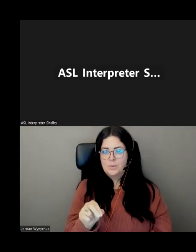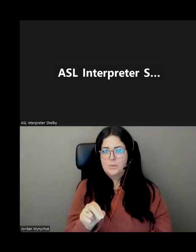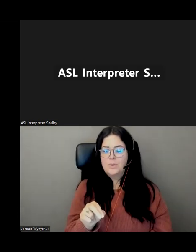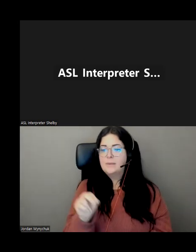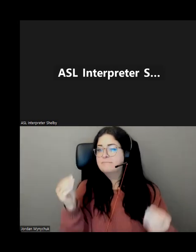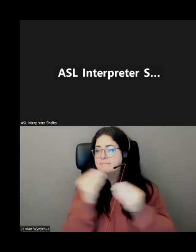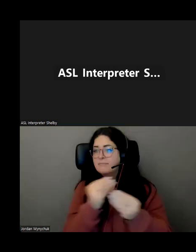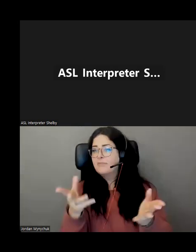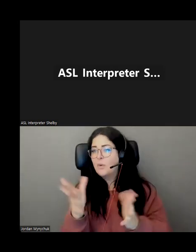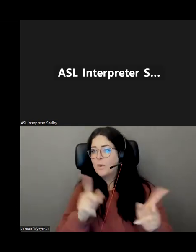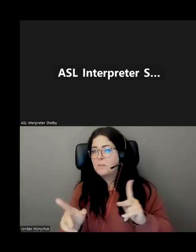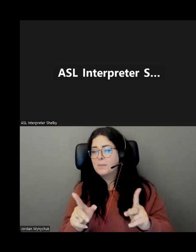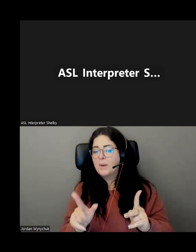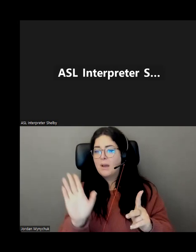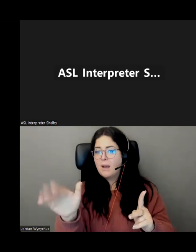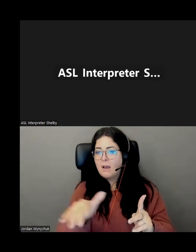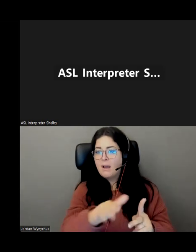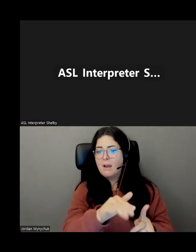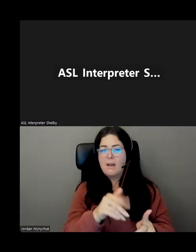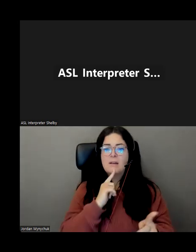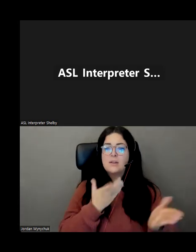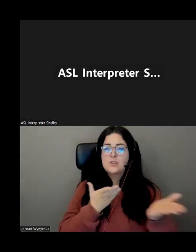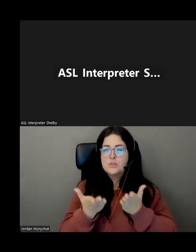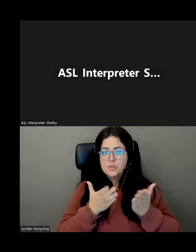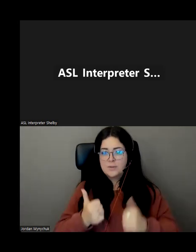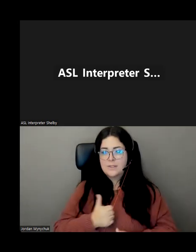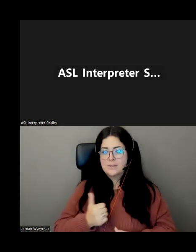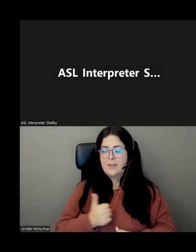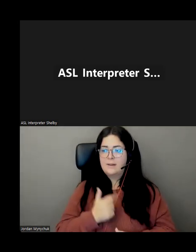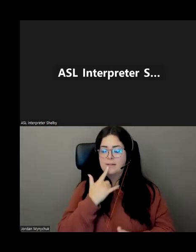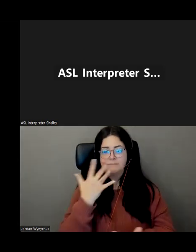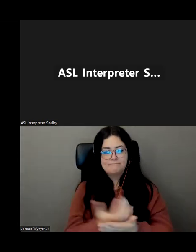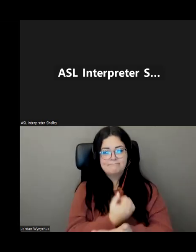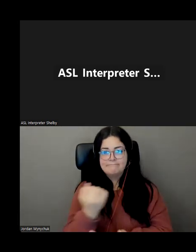presentation is live uh only a great opportunity to ask your questions